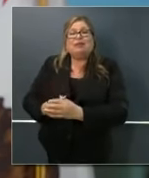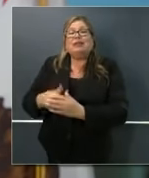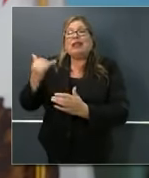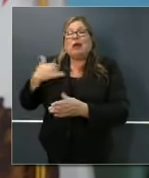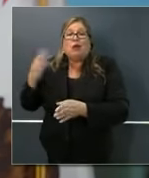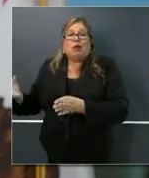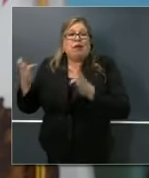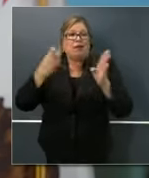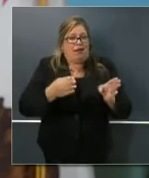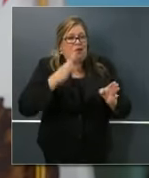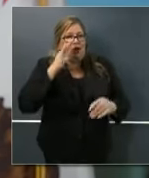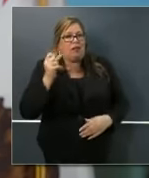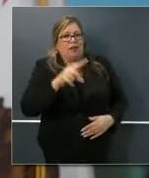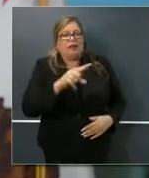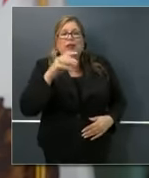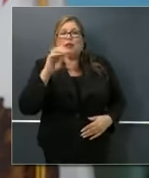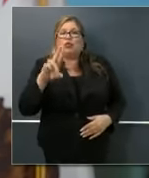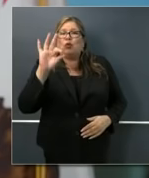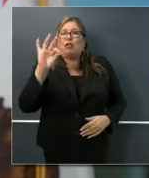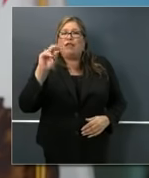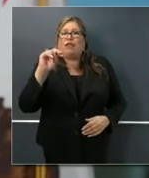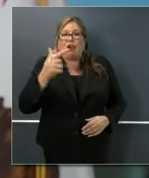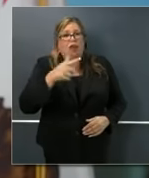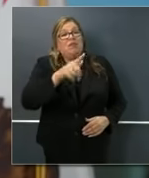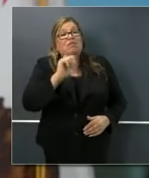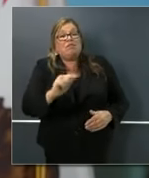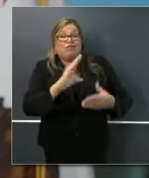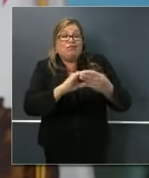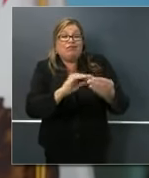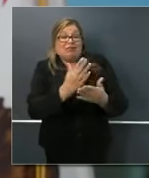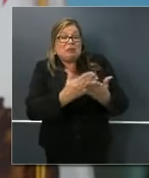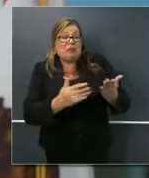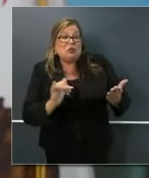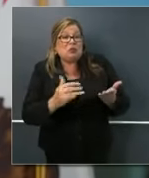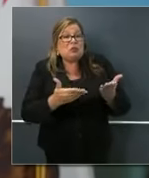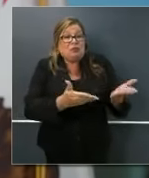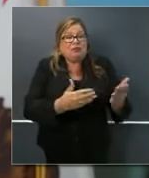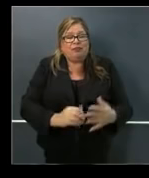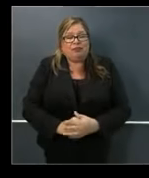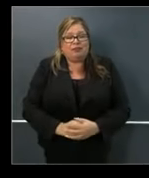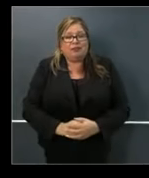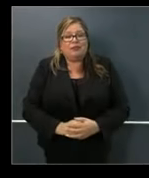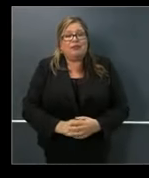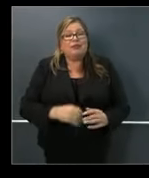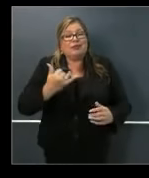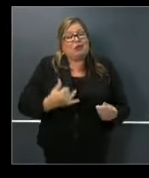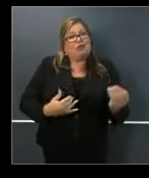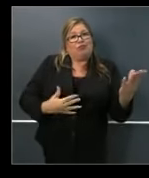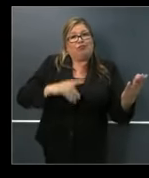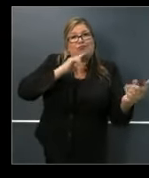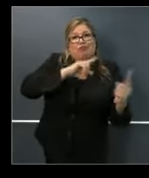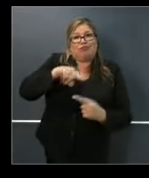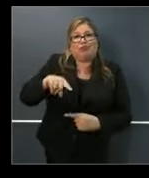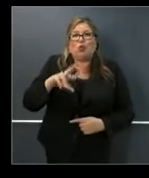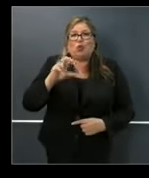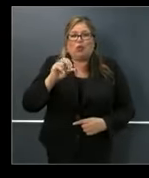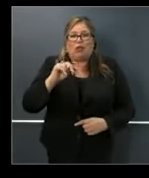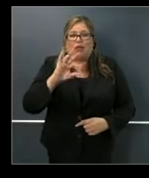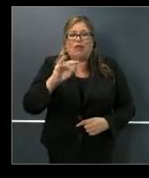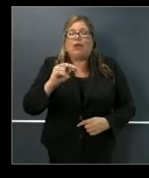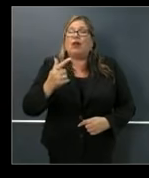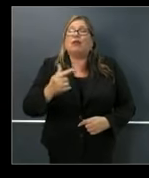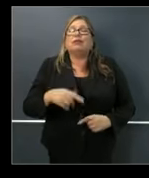if he's on the line to say a few words as well. Thank you, Governor. First of all, we applaud your action, which